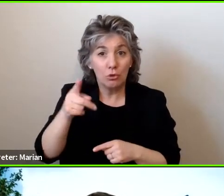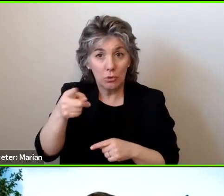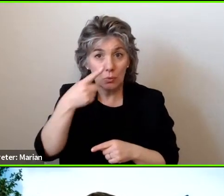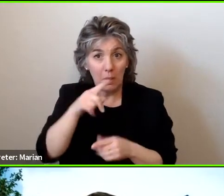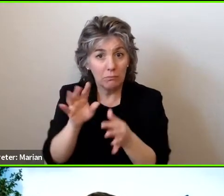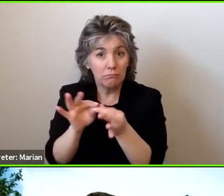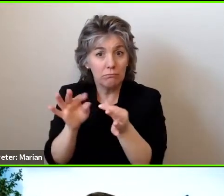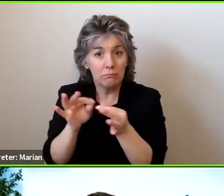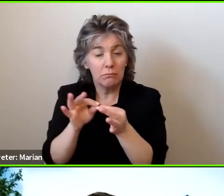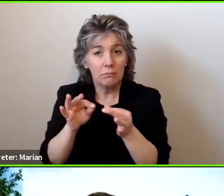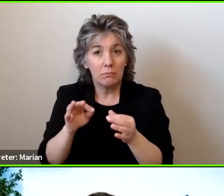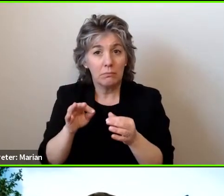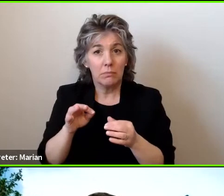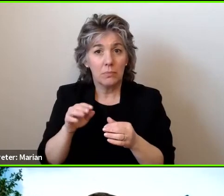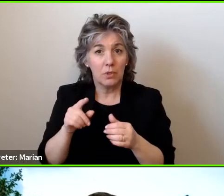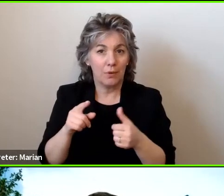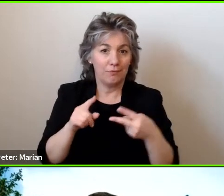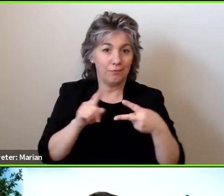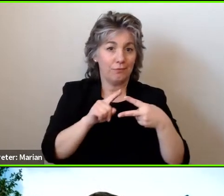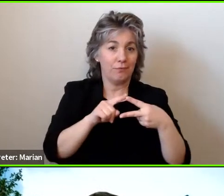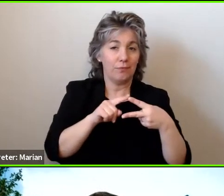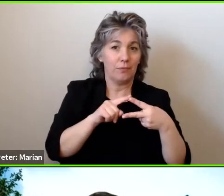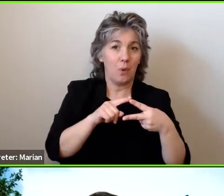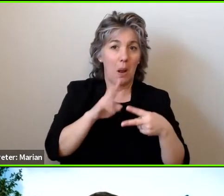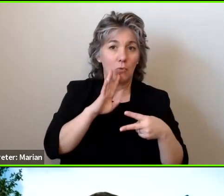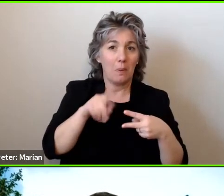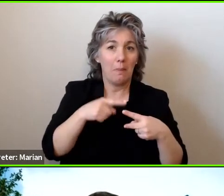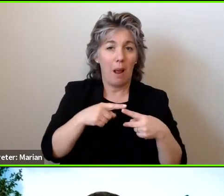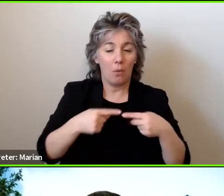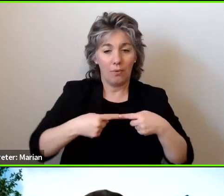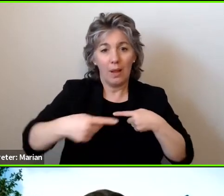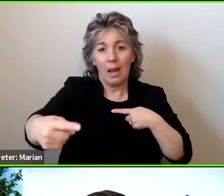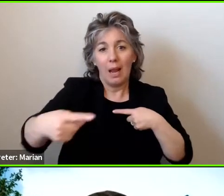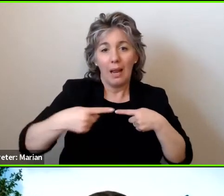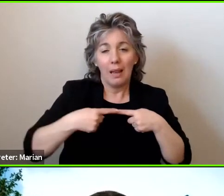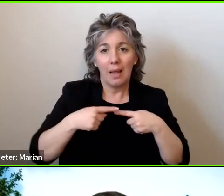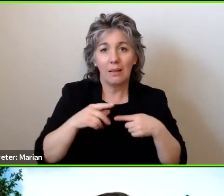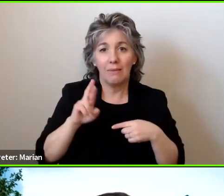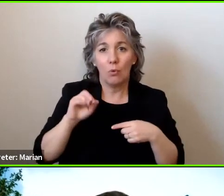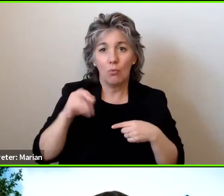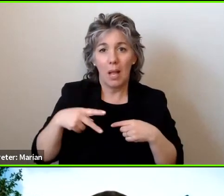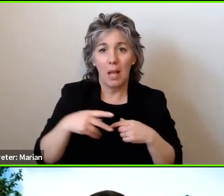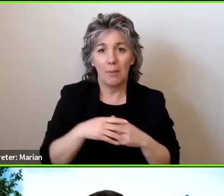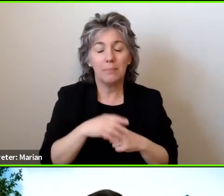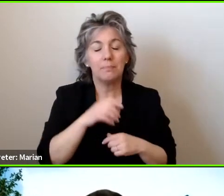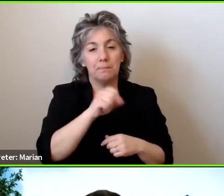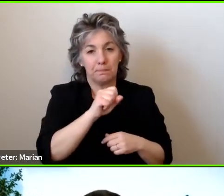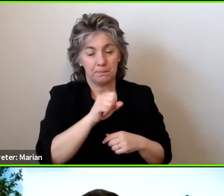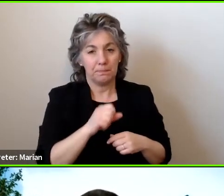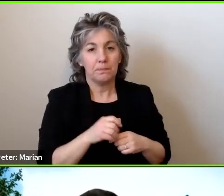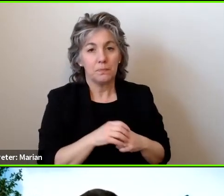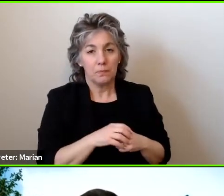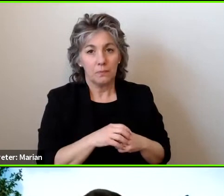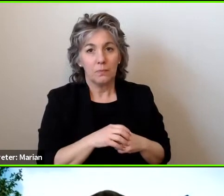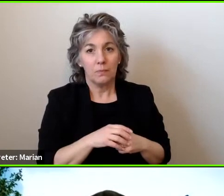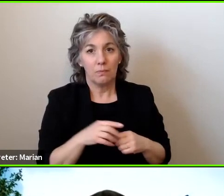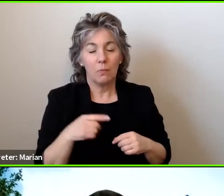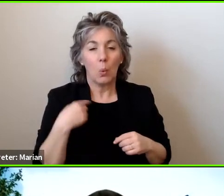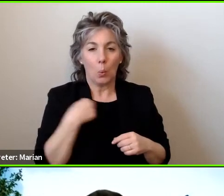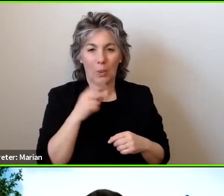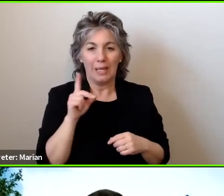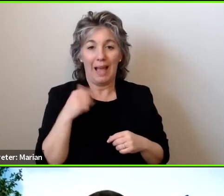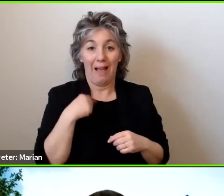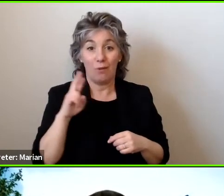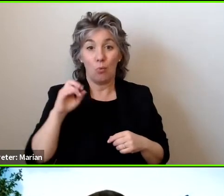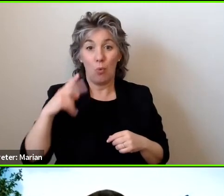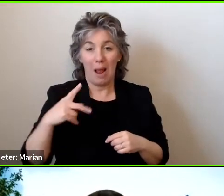the initial part of your inquiry regarding ramp lengths. So regarding ramp lengths, ours were, in both cases, fixed length. So